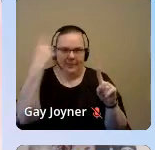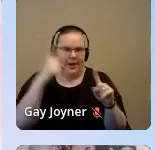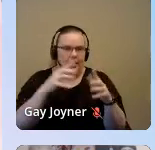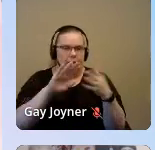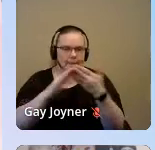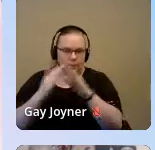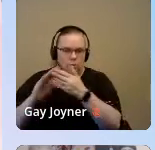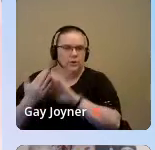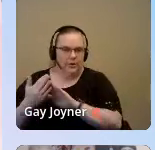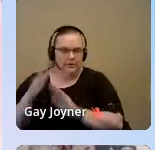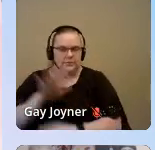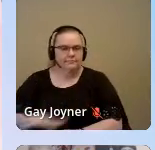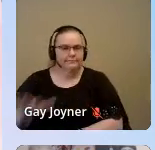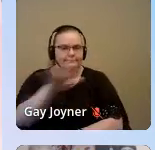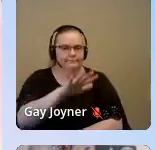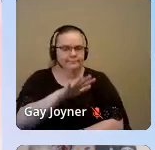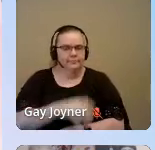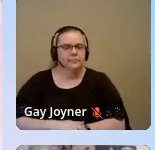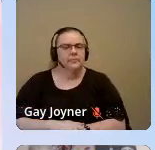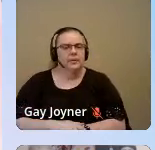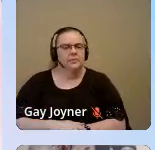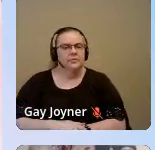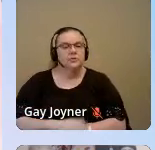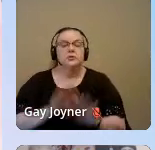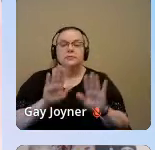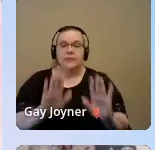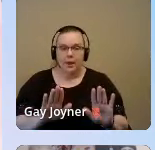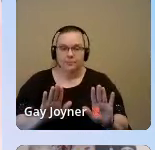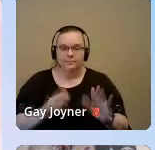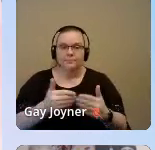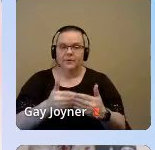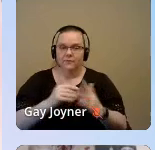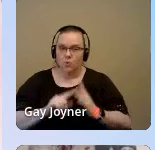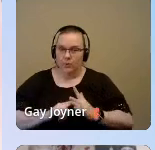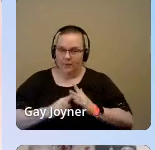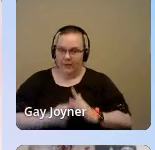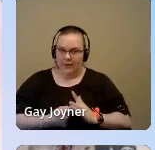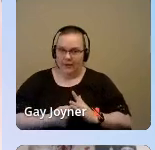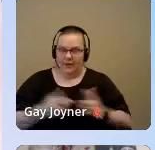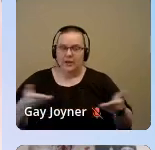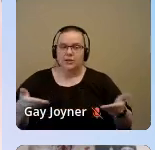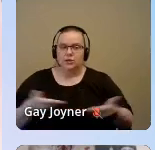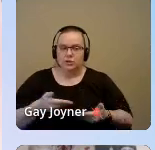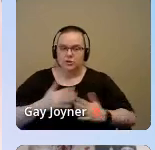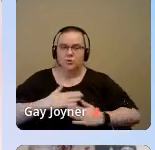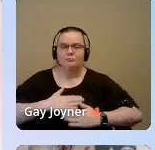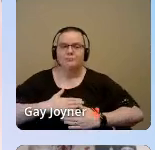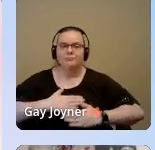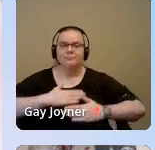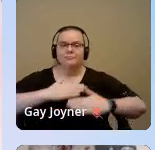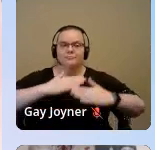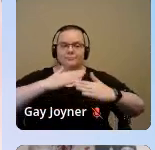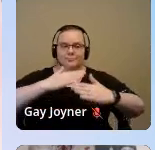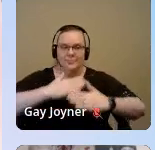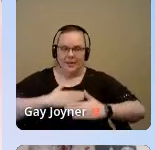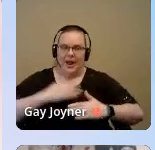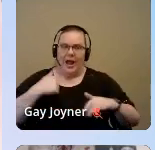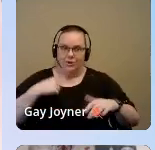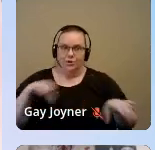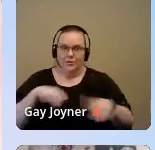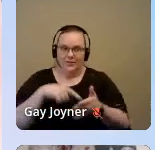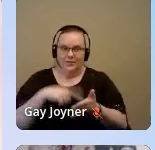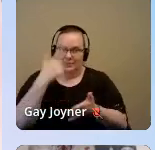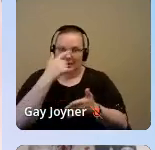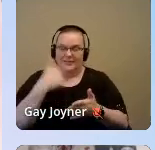Okay, so before we begin, here's an invitation to take a deep breath. I really, I do this because I need it.